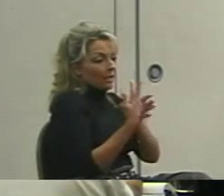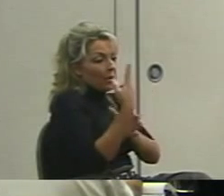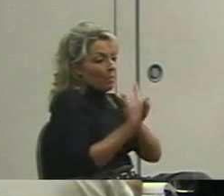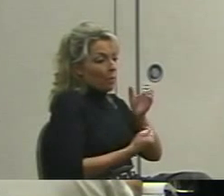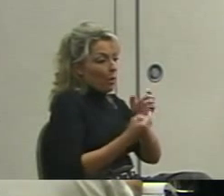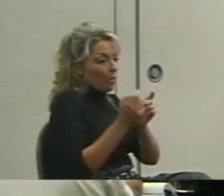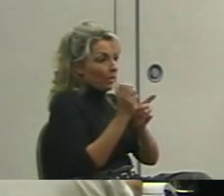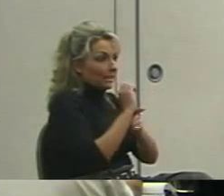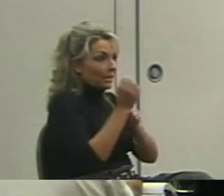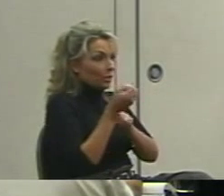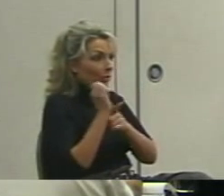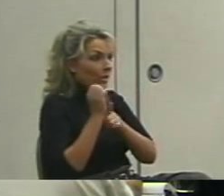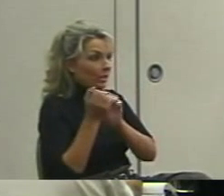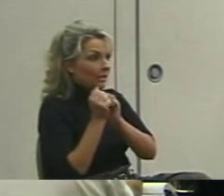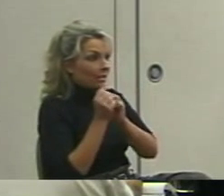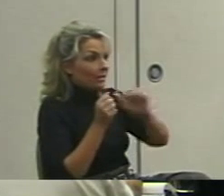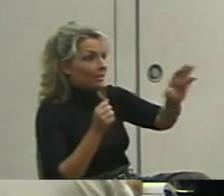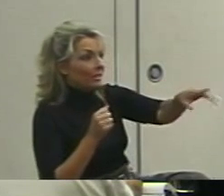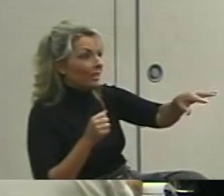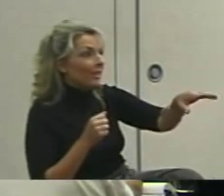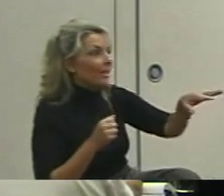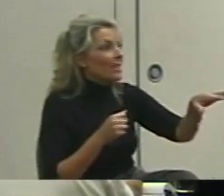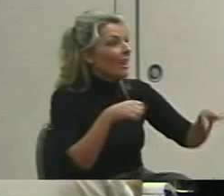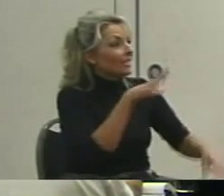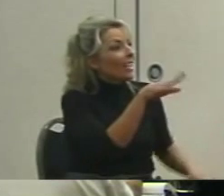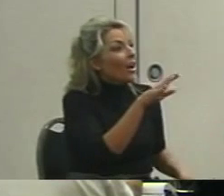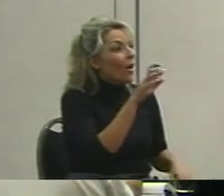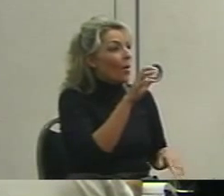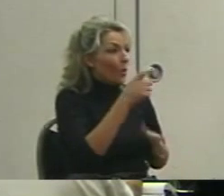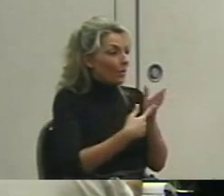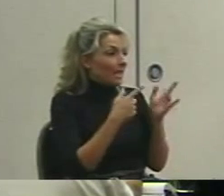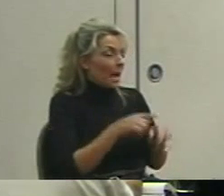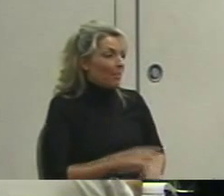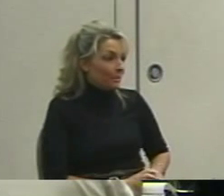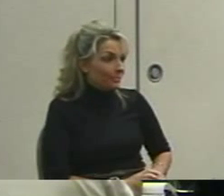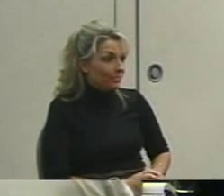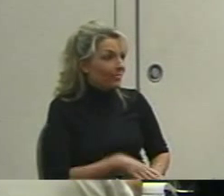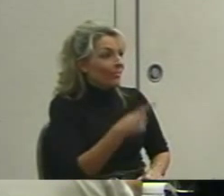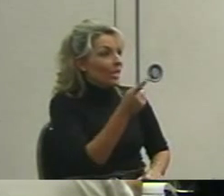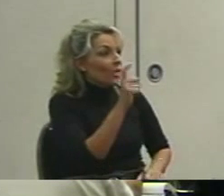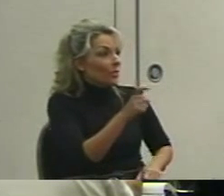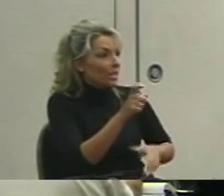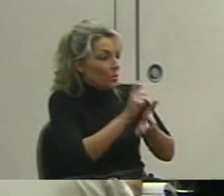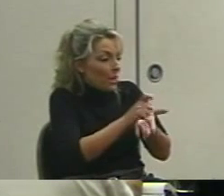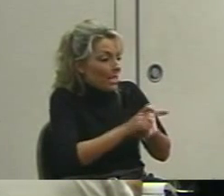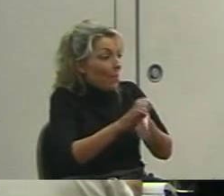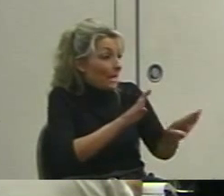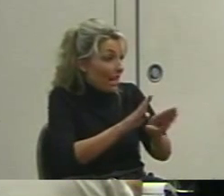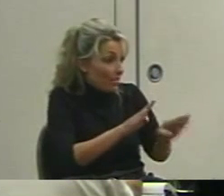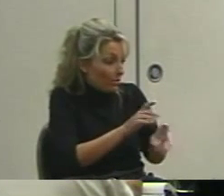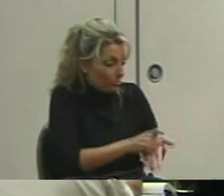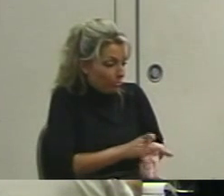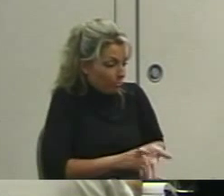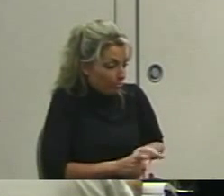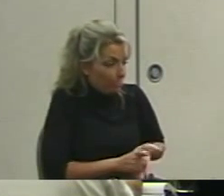so Sherry will you stop us at the end of five minutes? Yes I will.